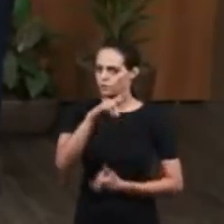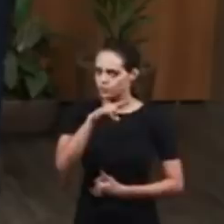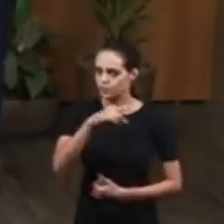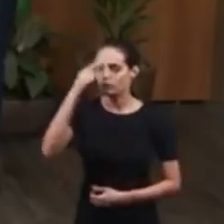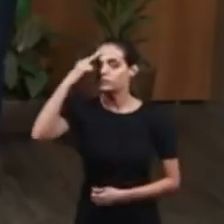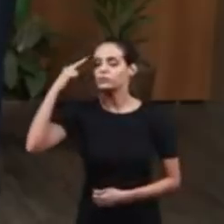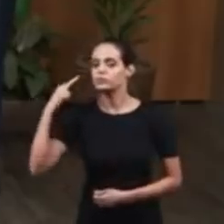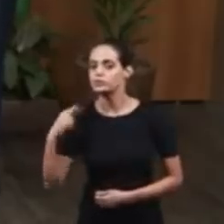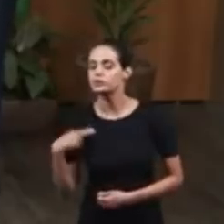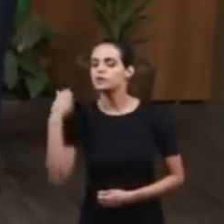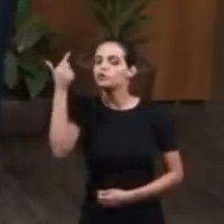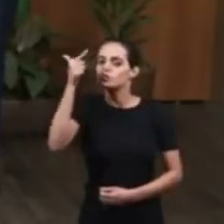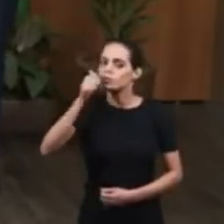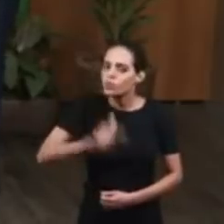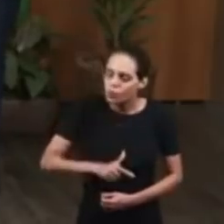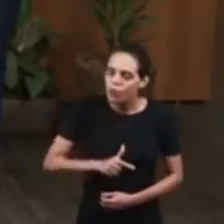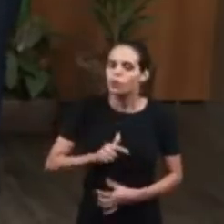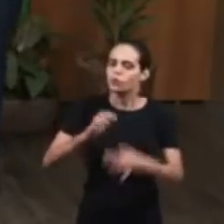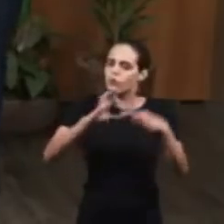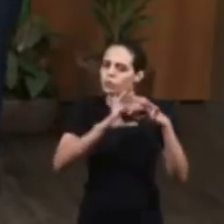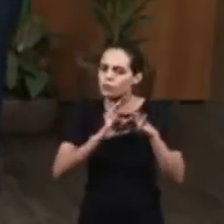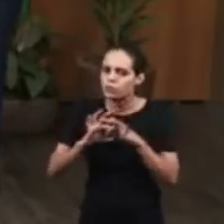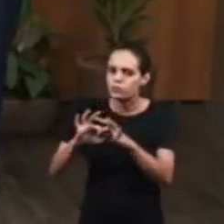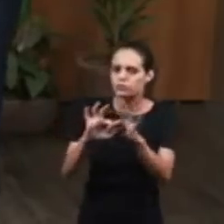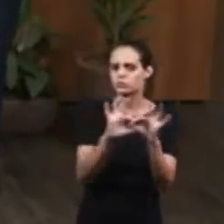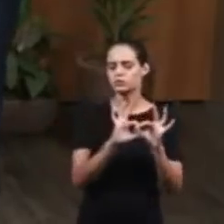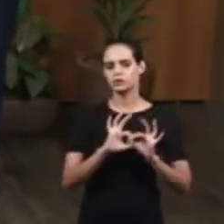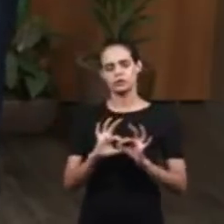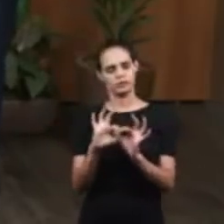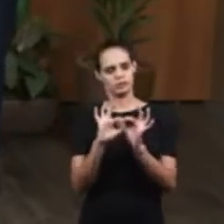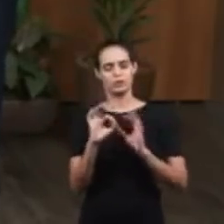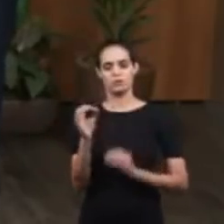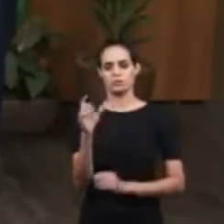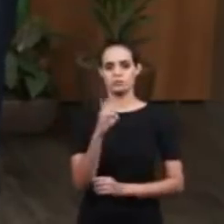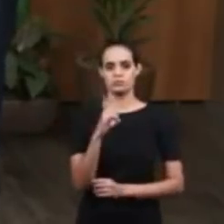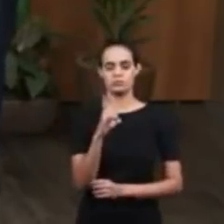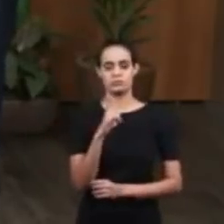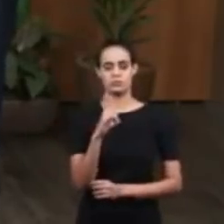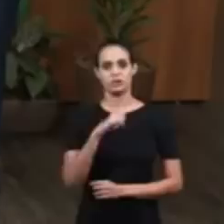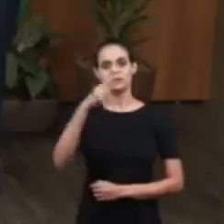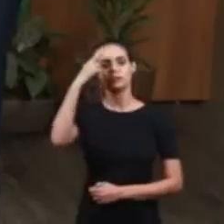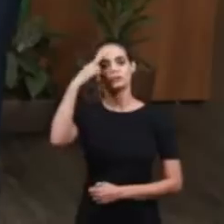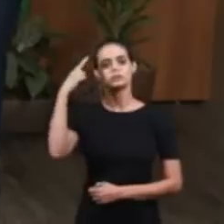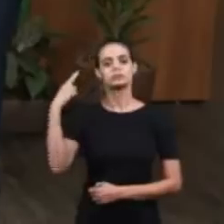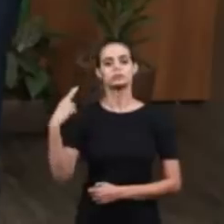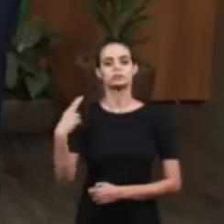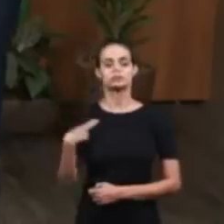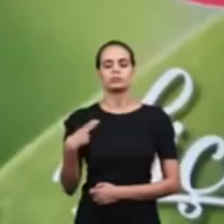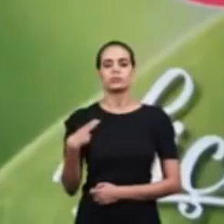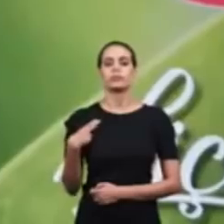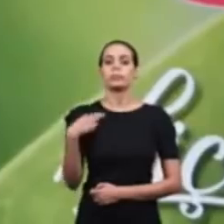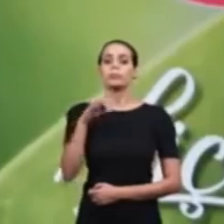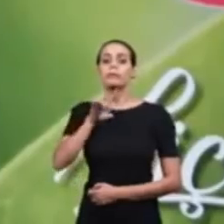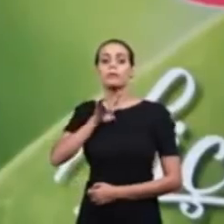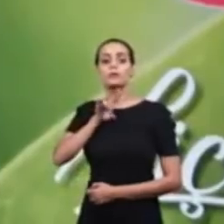Joseph's brothers. The right to reconciliation. And to the communion with Joseph.